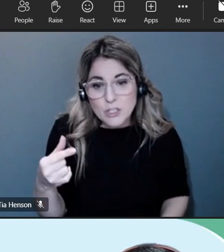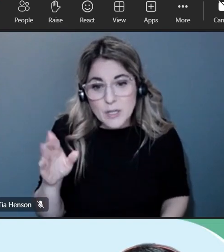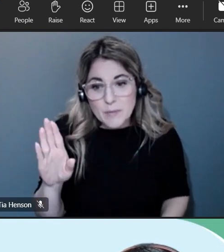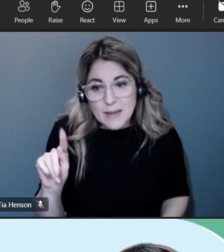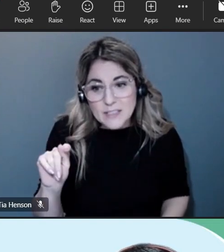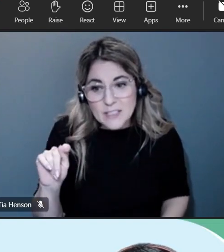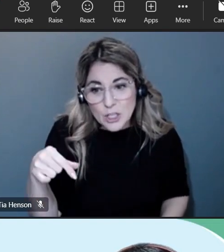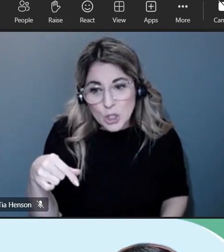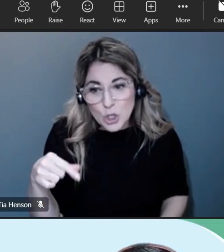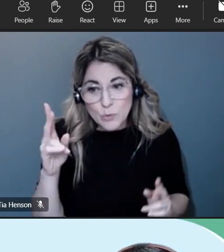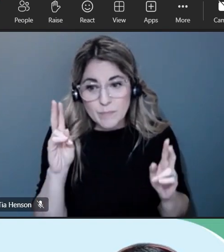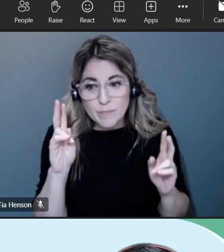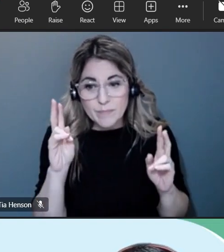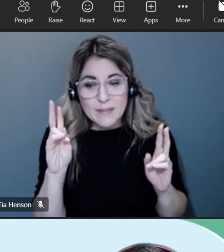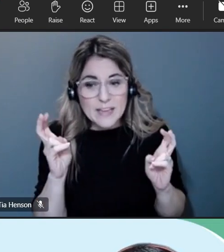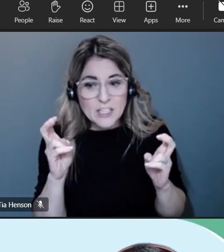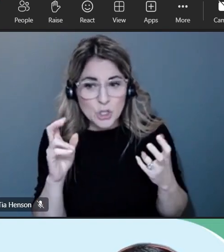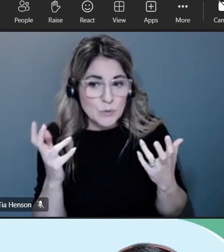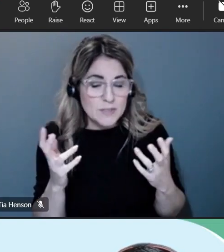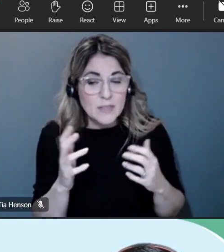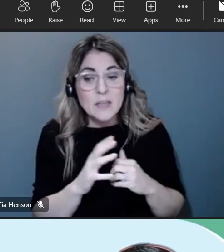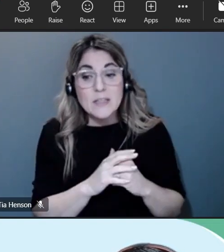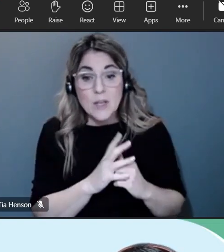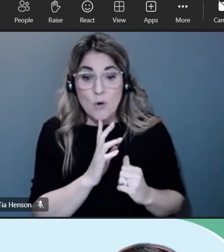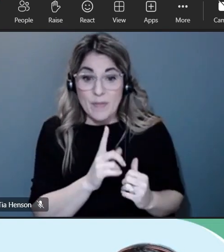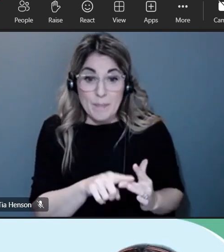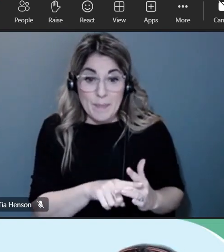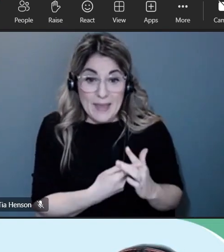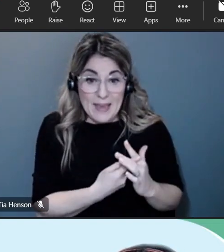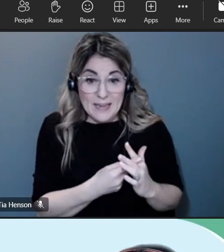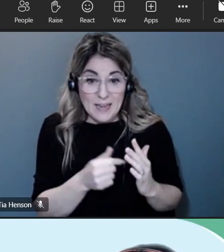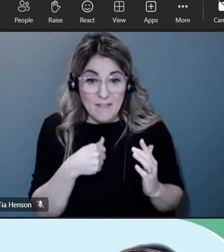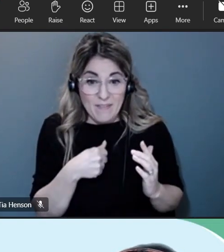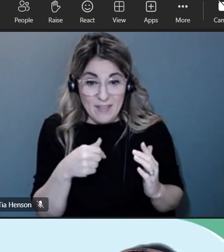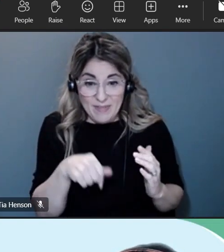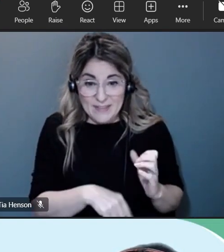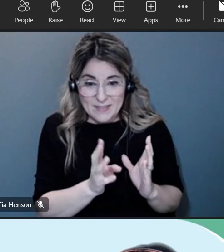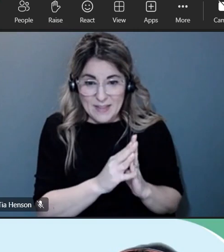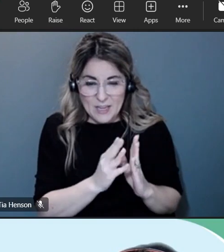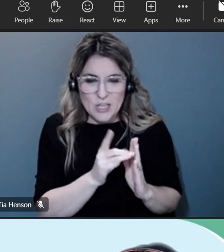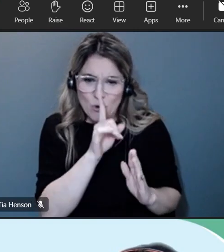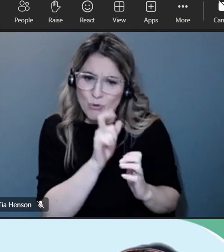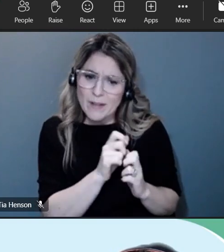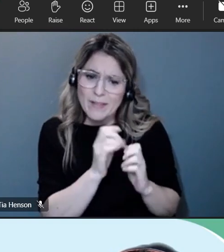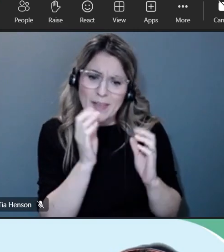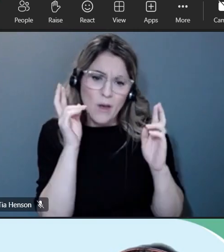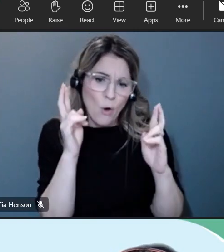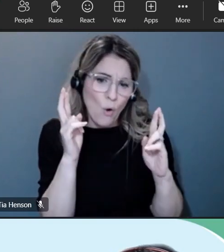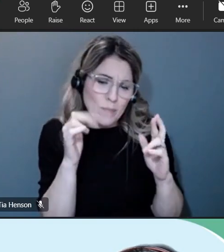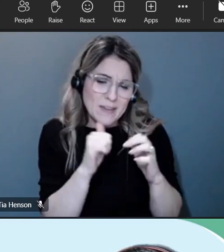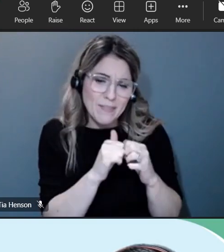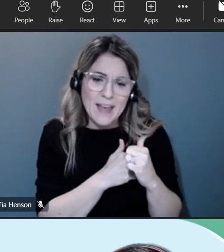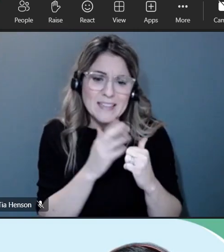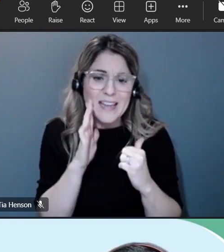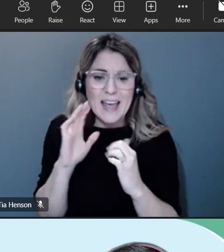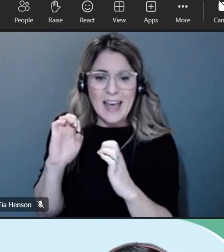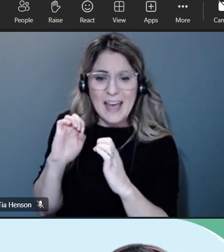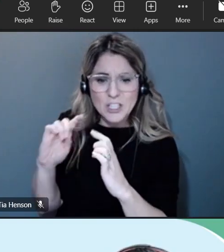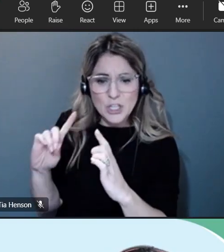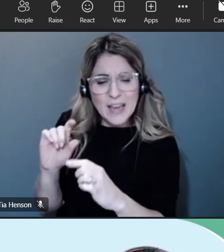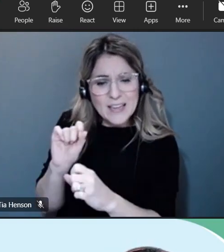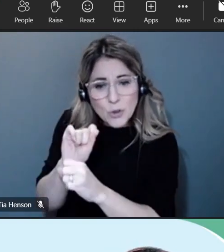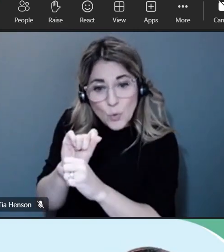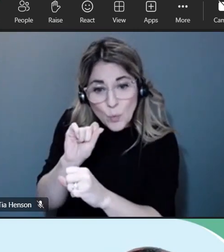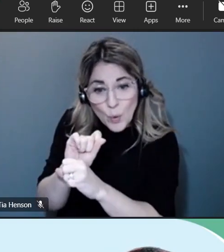from the beginning of the session my real hope was that we'd see some focus and attention on the issue of our educated workforce and how we can